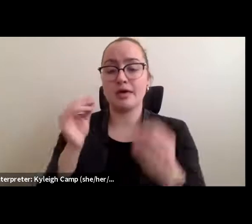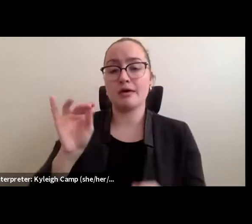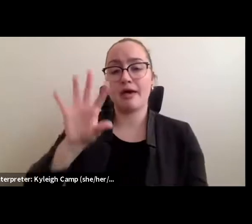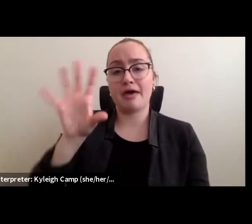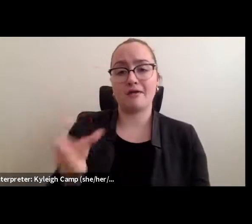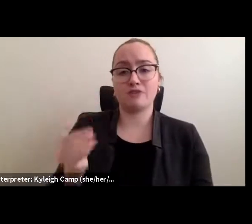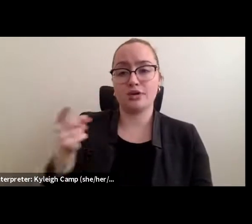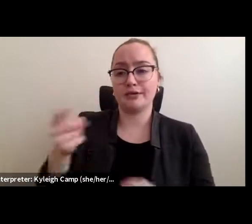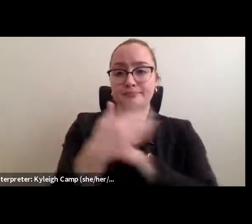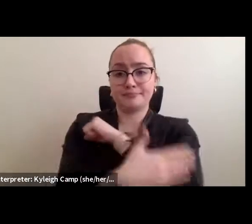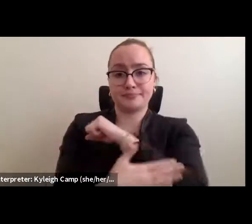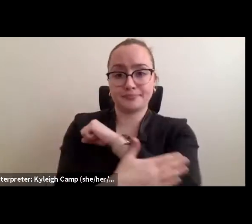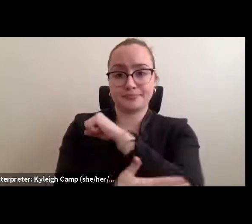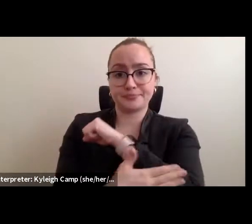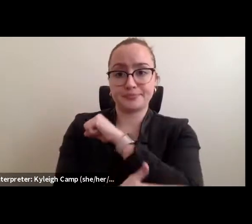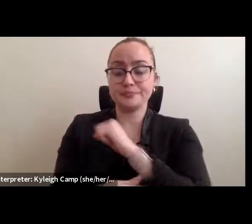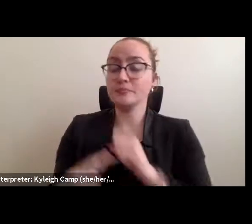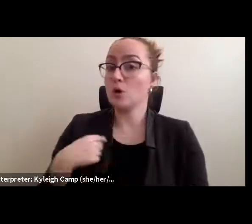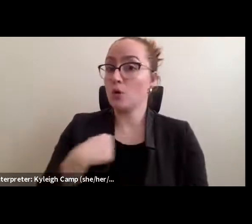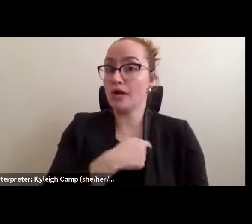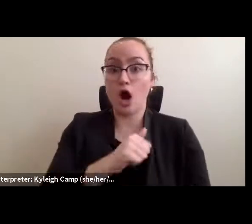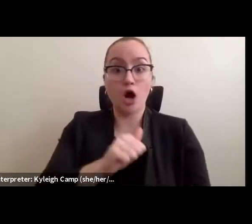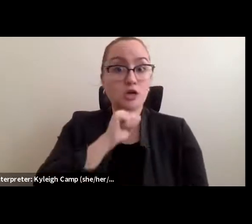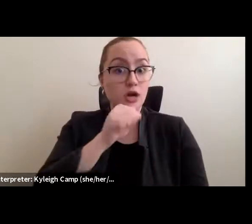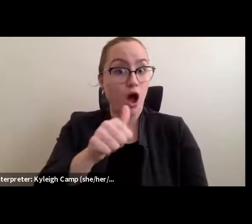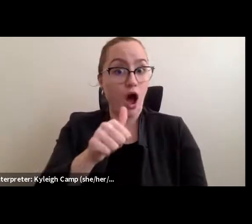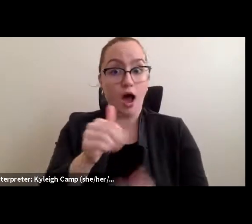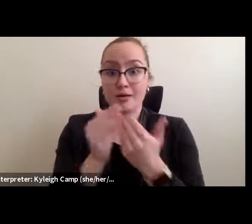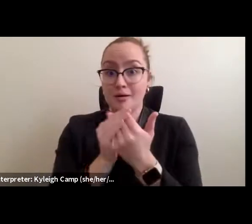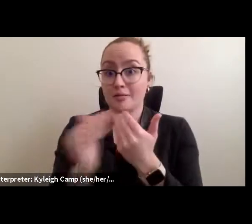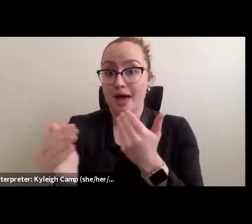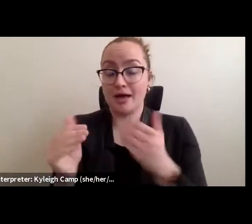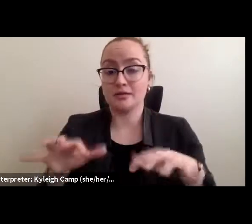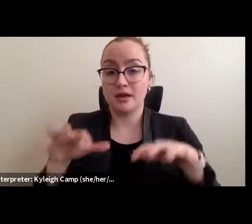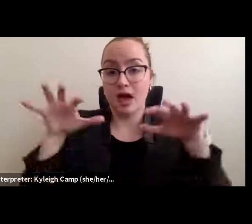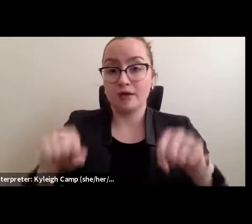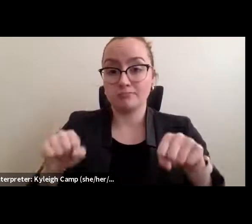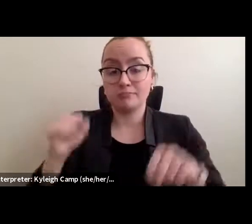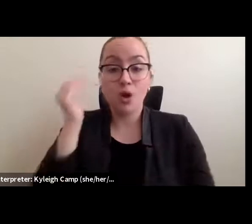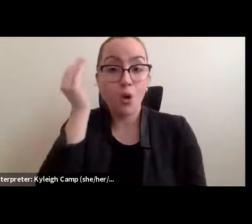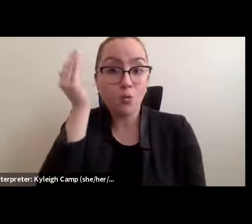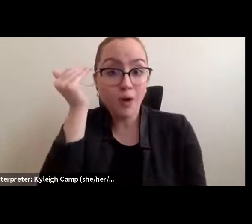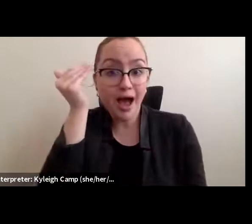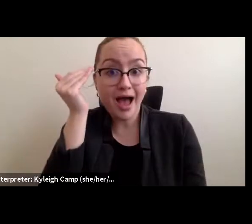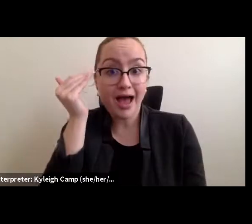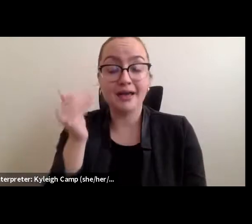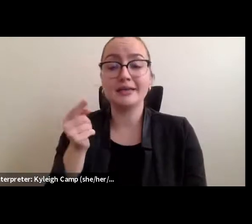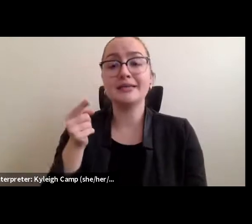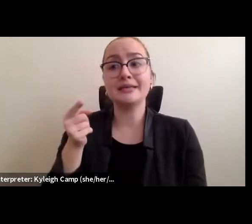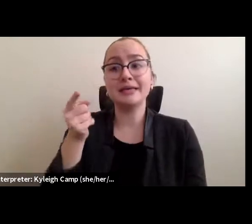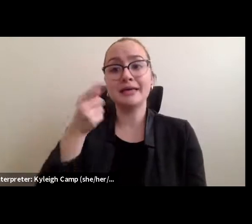we are not past colonialism because a lot of these new countries are still